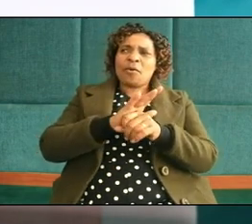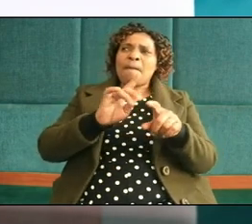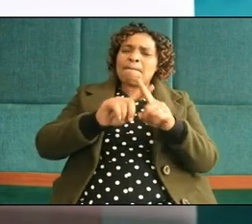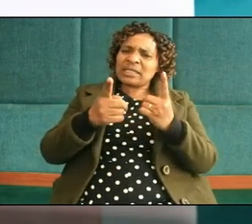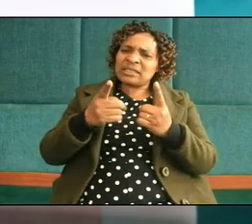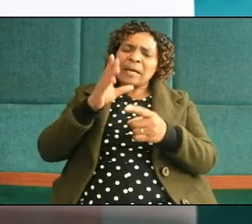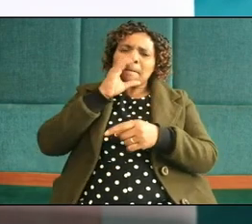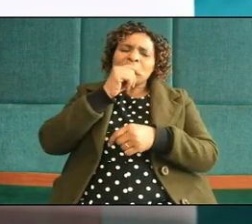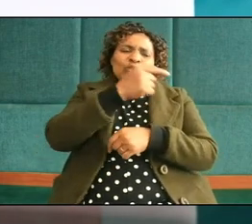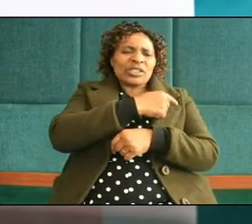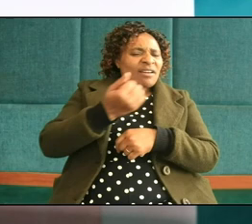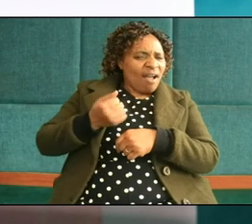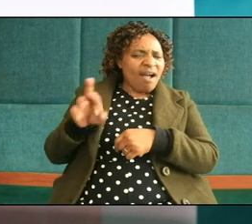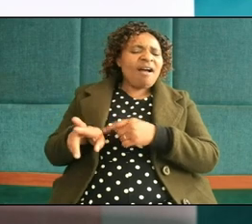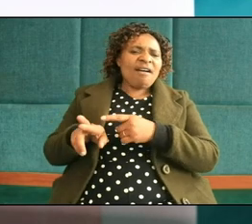was mistreating her